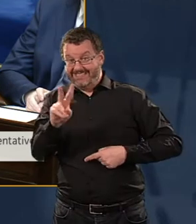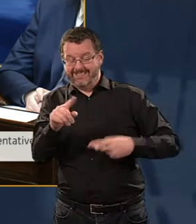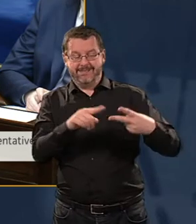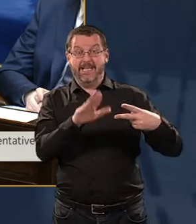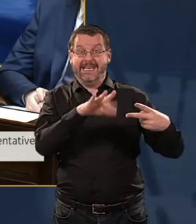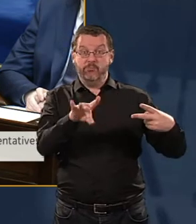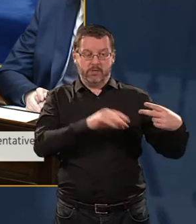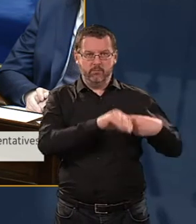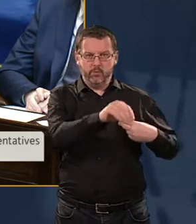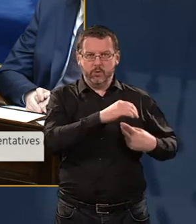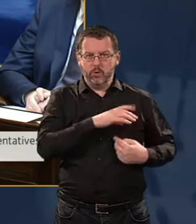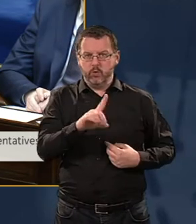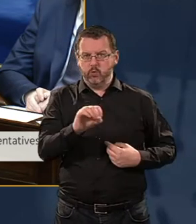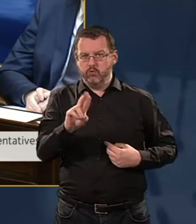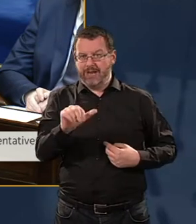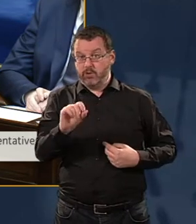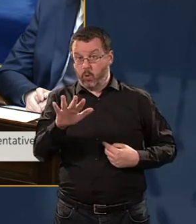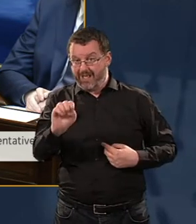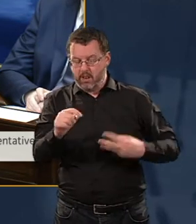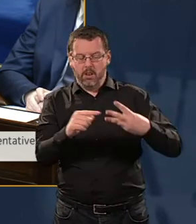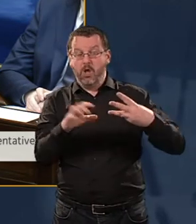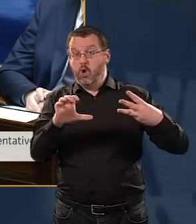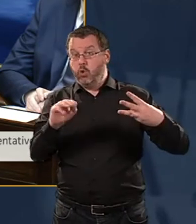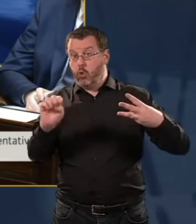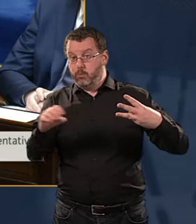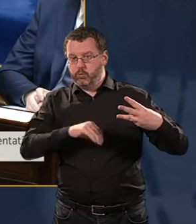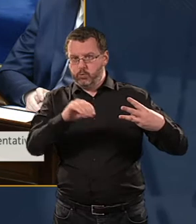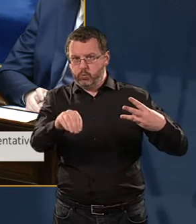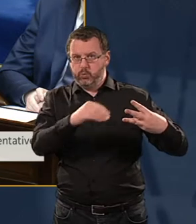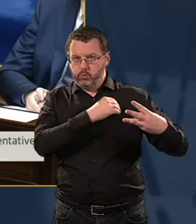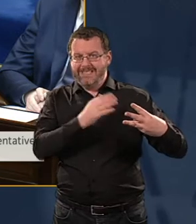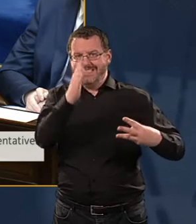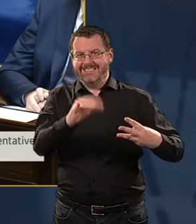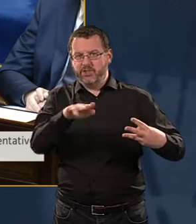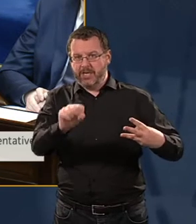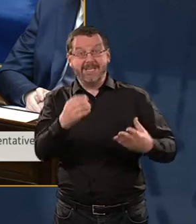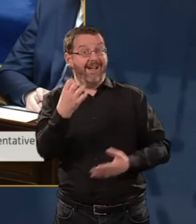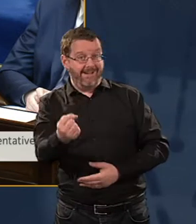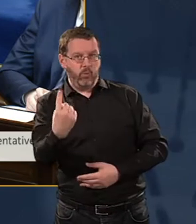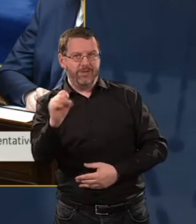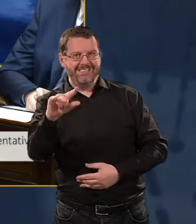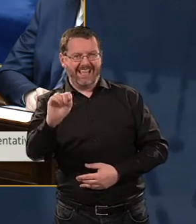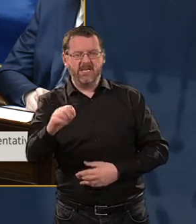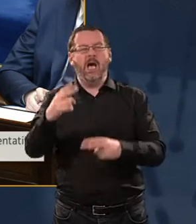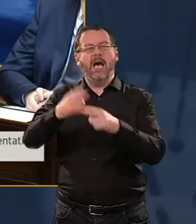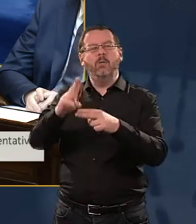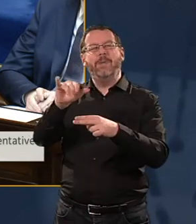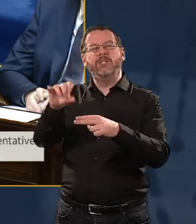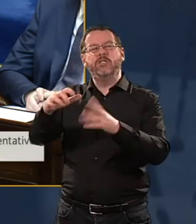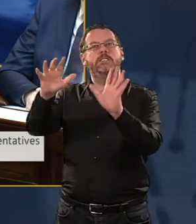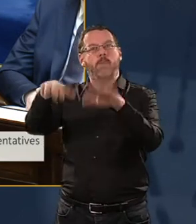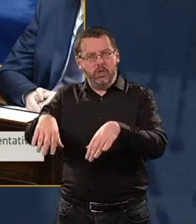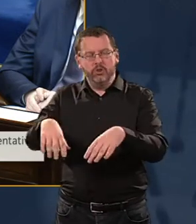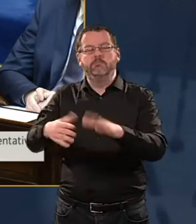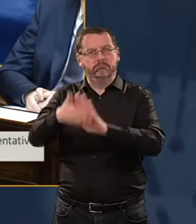Limerick to the Dora Doyle campus, the Coombe to the St. James' campus, and the site is designated for that. involves demolishing outpatients and other things, but the